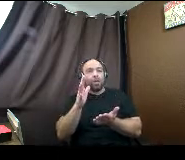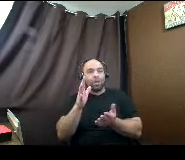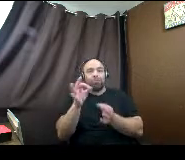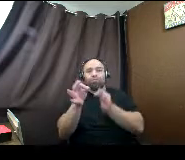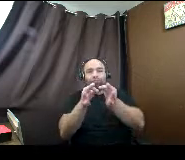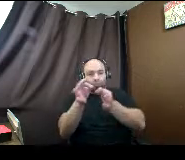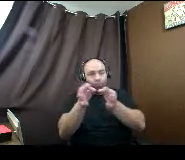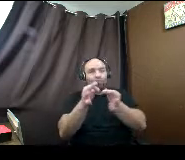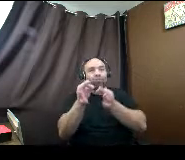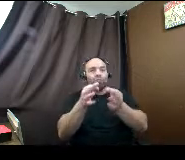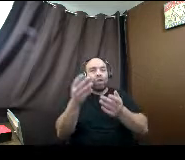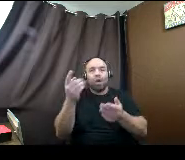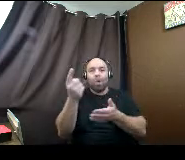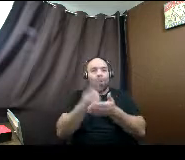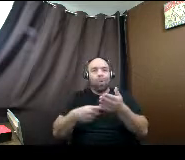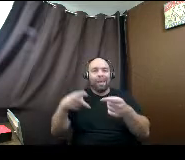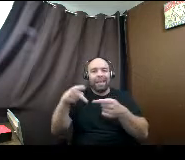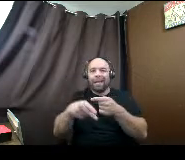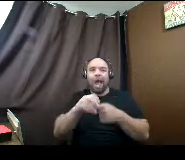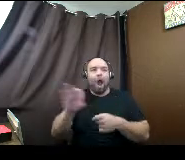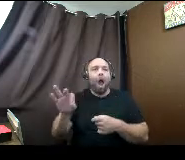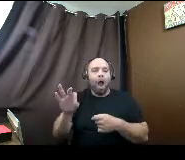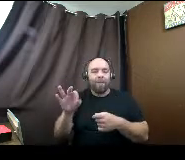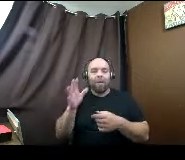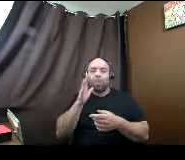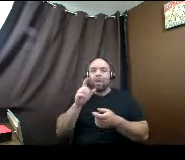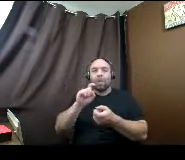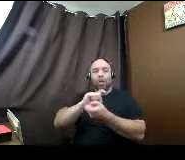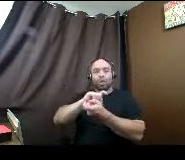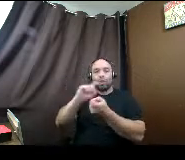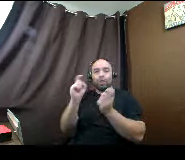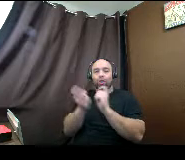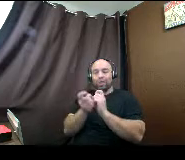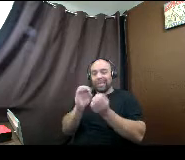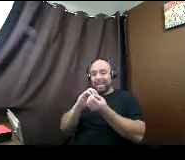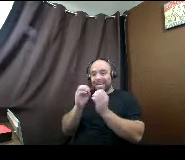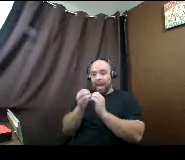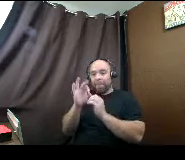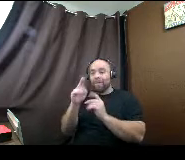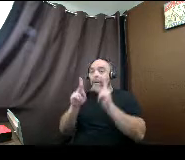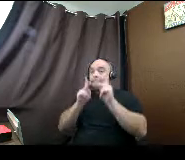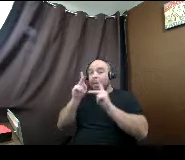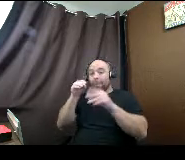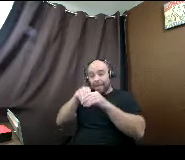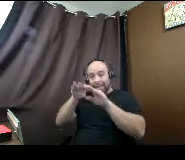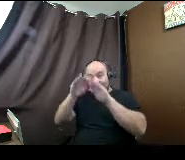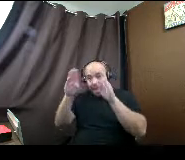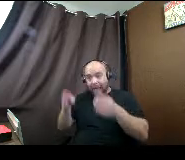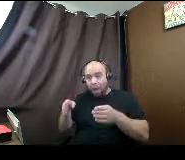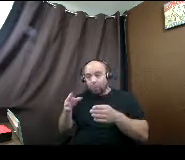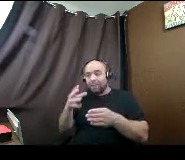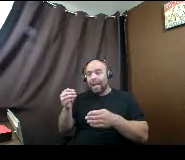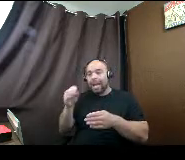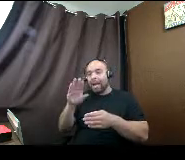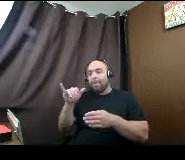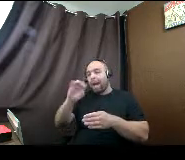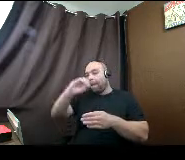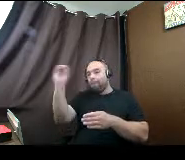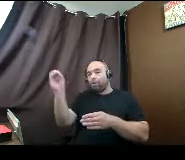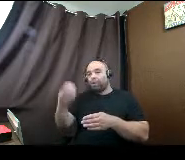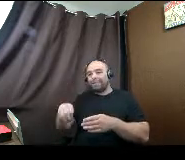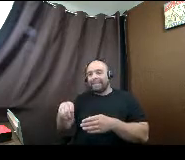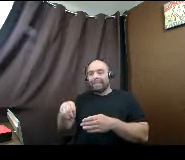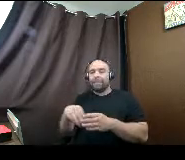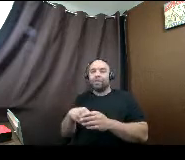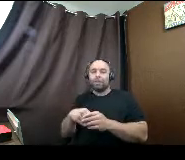is. But it changes with the number of people in the household and it's by percentage. It then